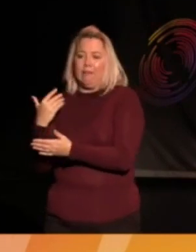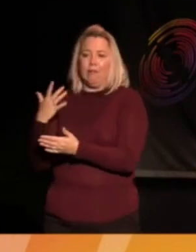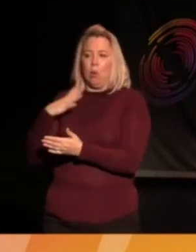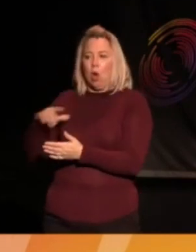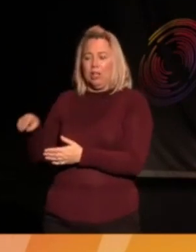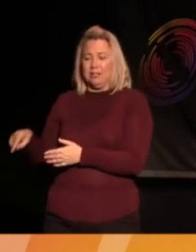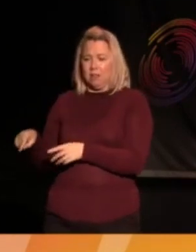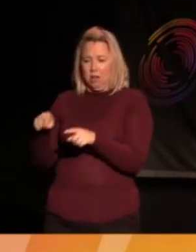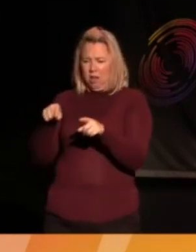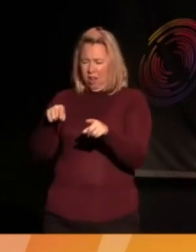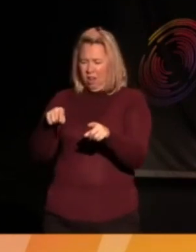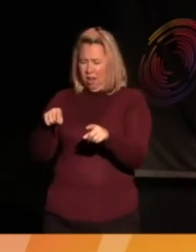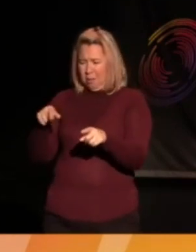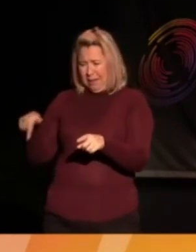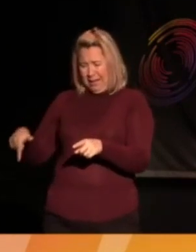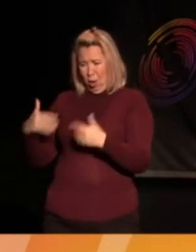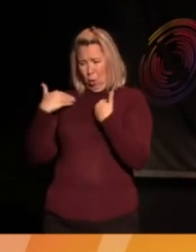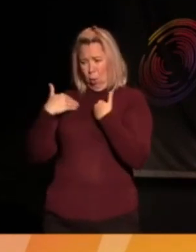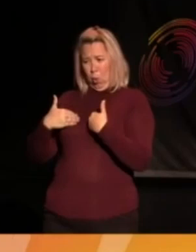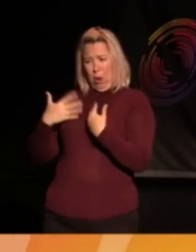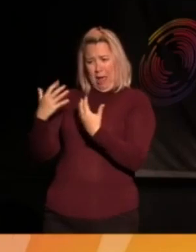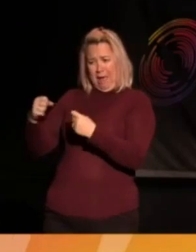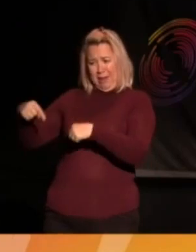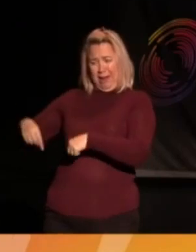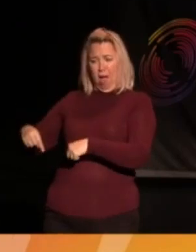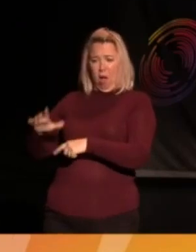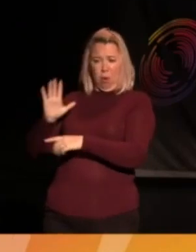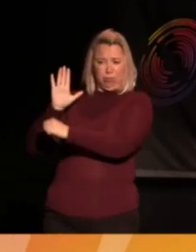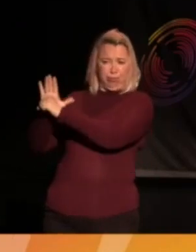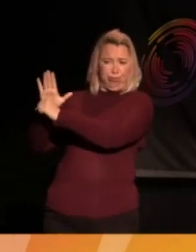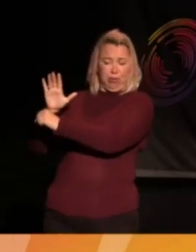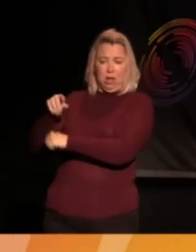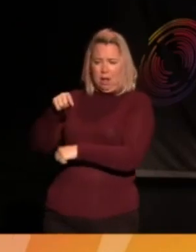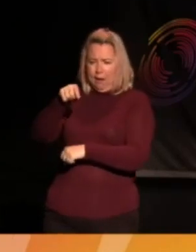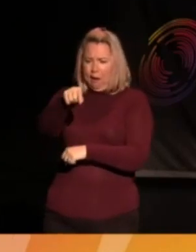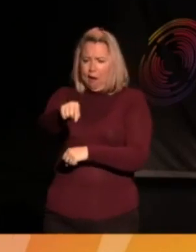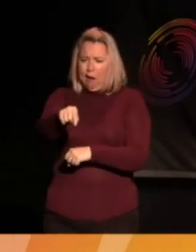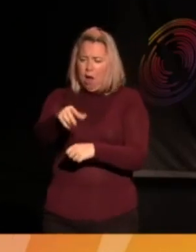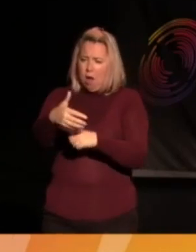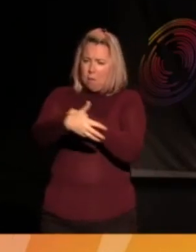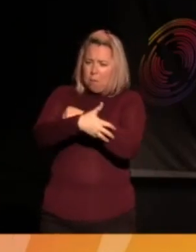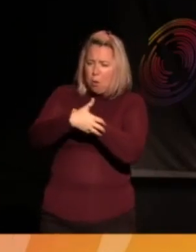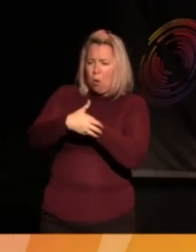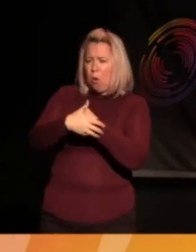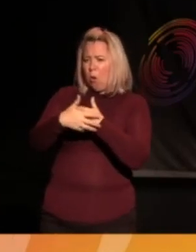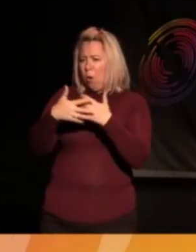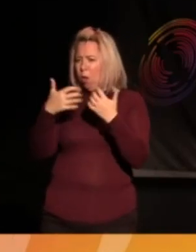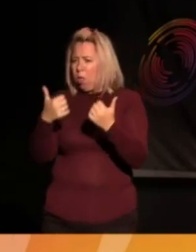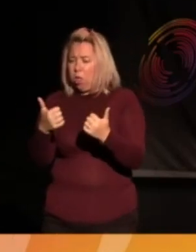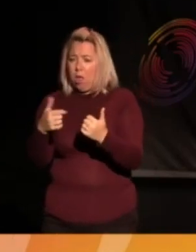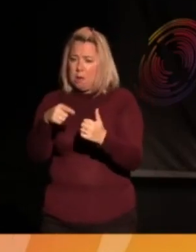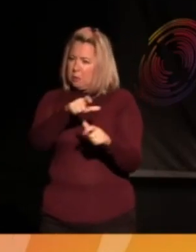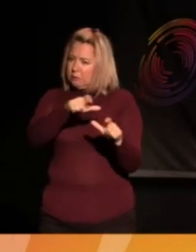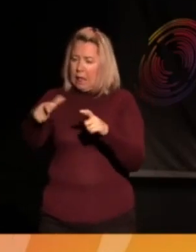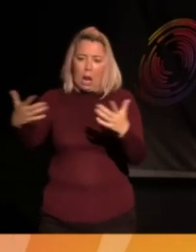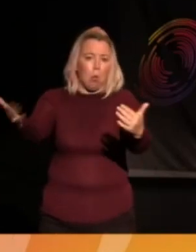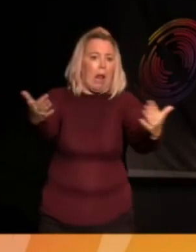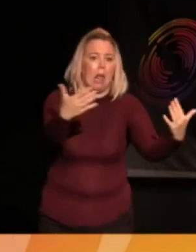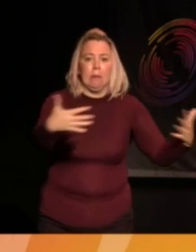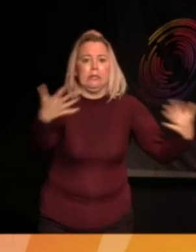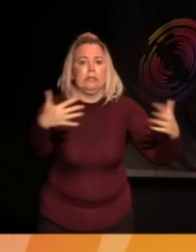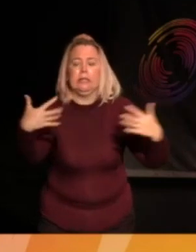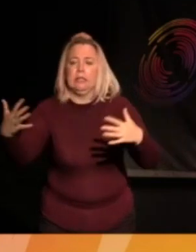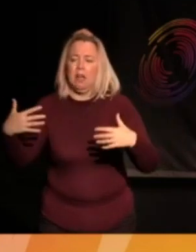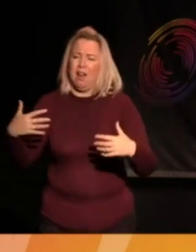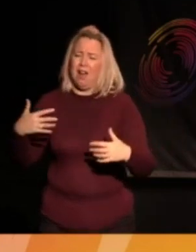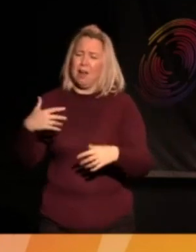barely anything, was just welcoming thousands. And I think maybe I would look at some of the African countries, I would say. I think